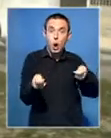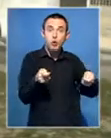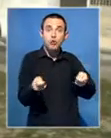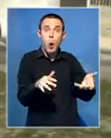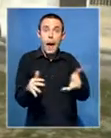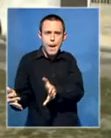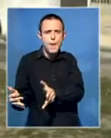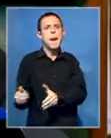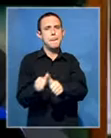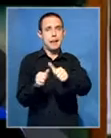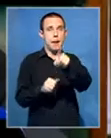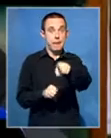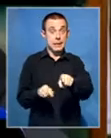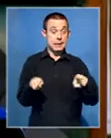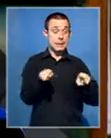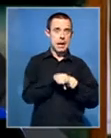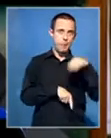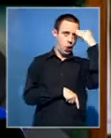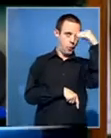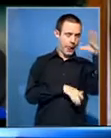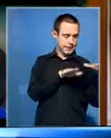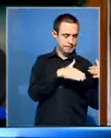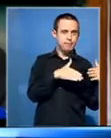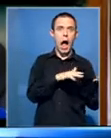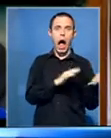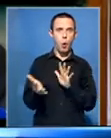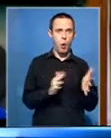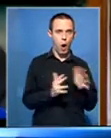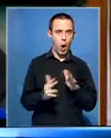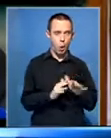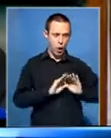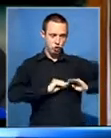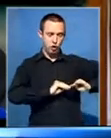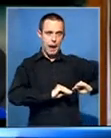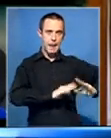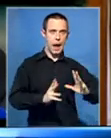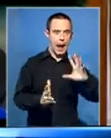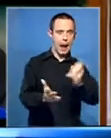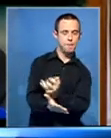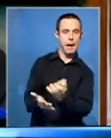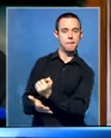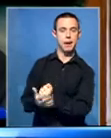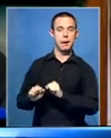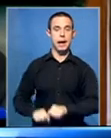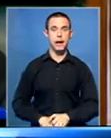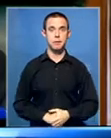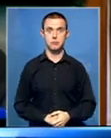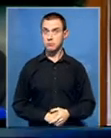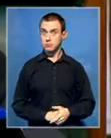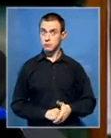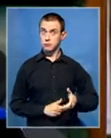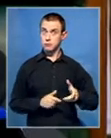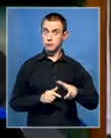crime-fighting structures. If you are a gun owner, you are assumed to be a reasonable person.